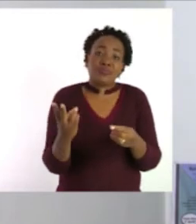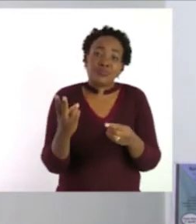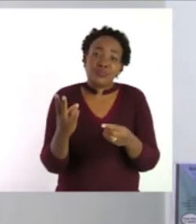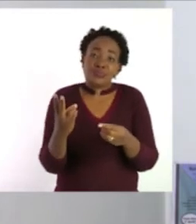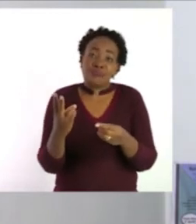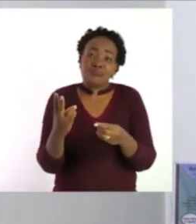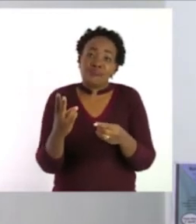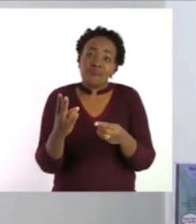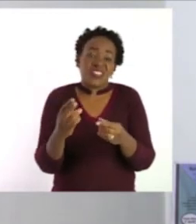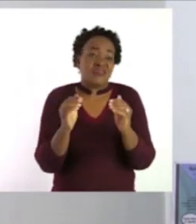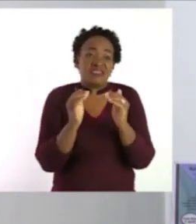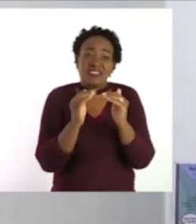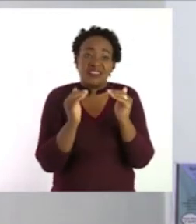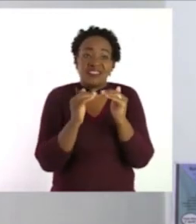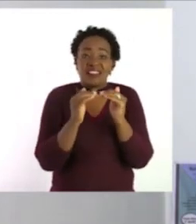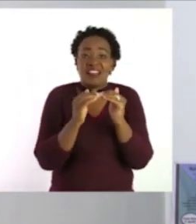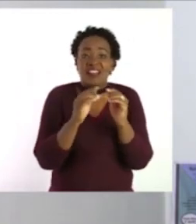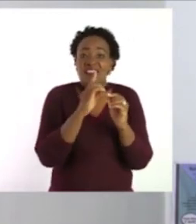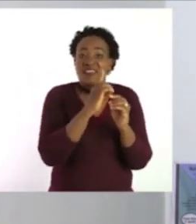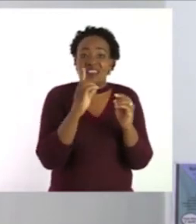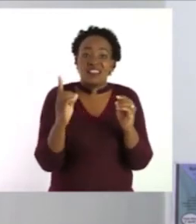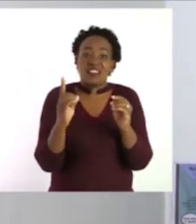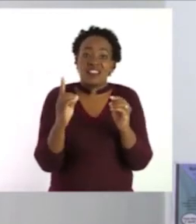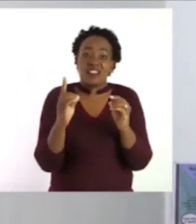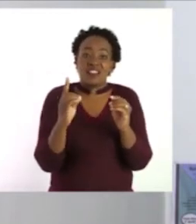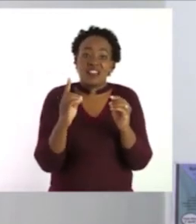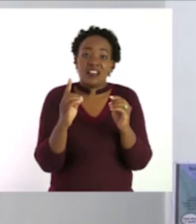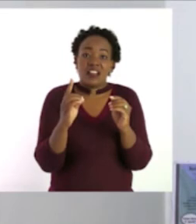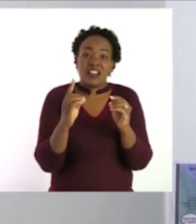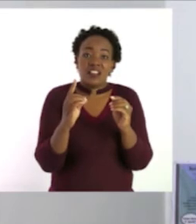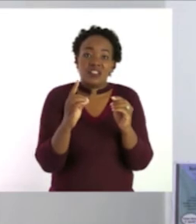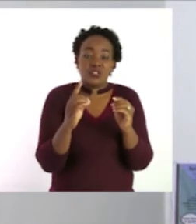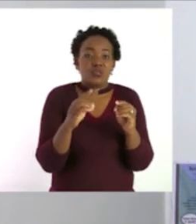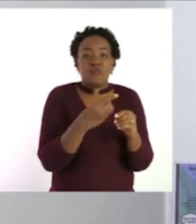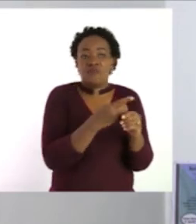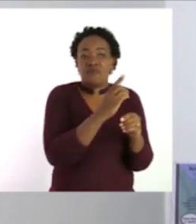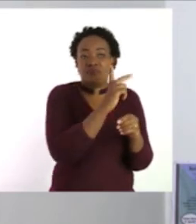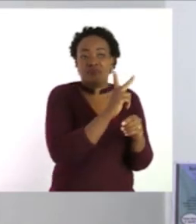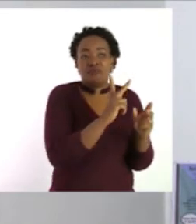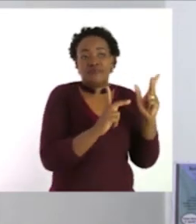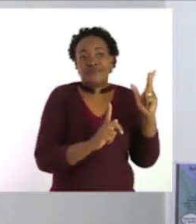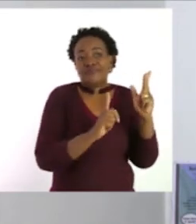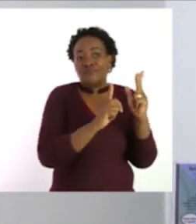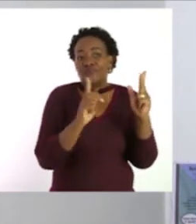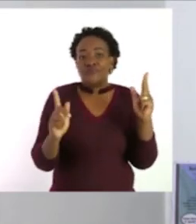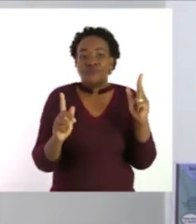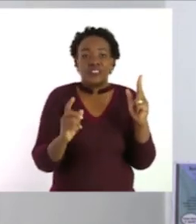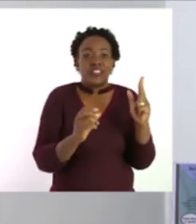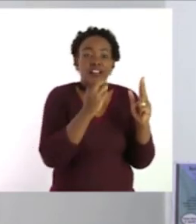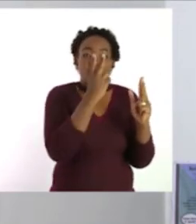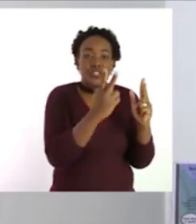If it's a tie, each player gets two points.